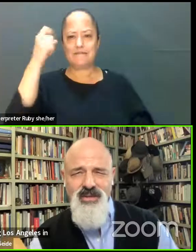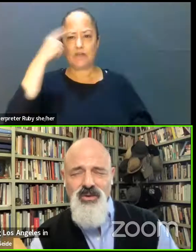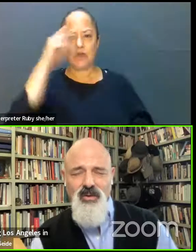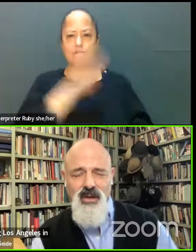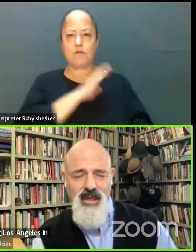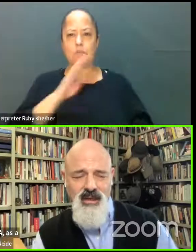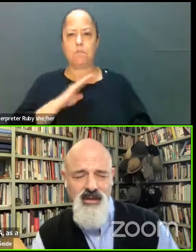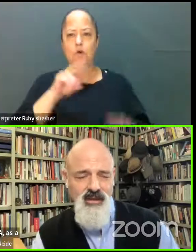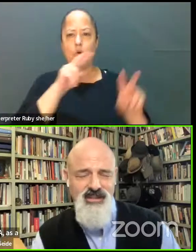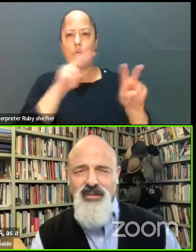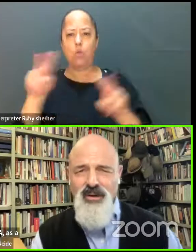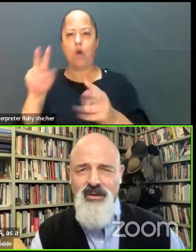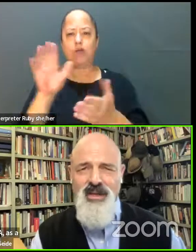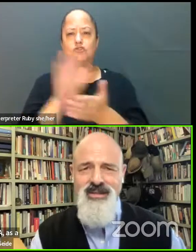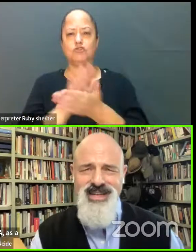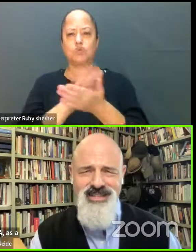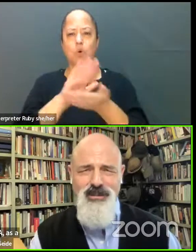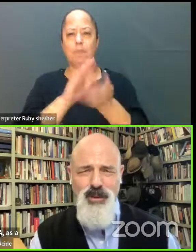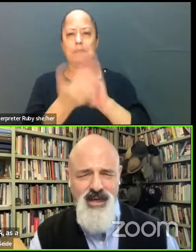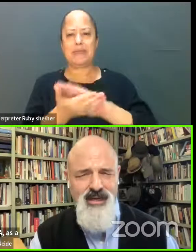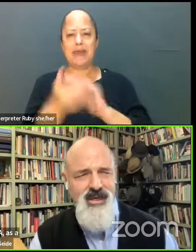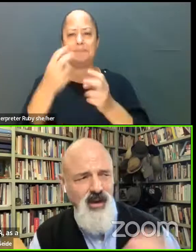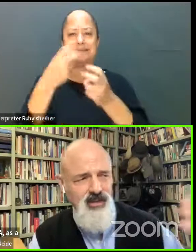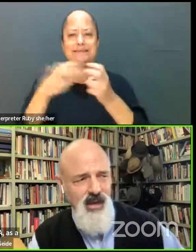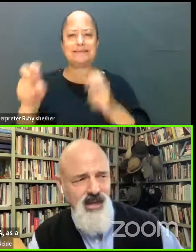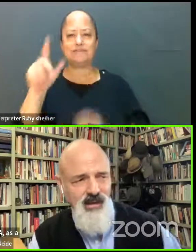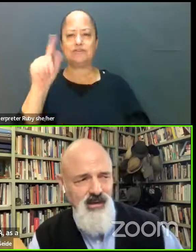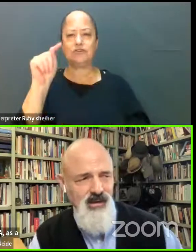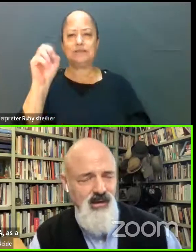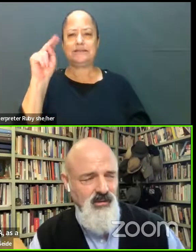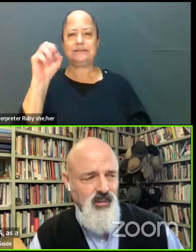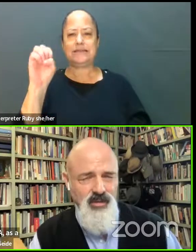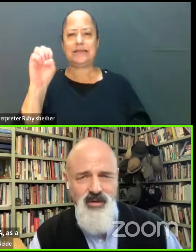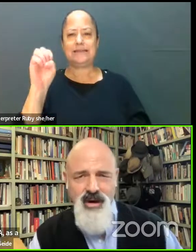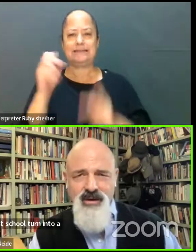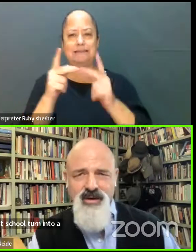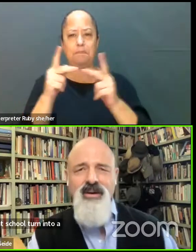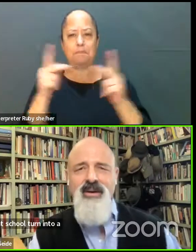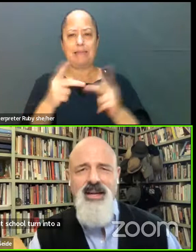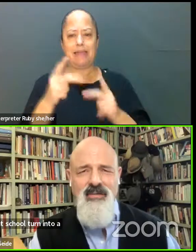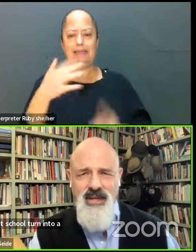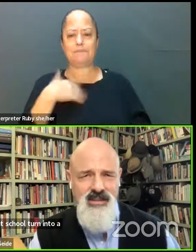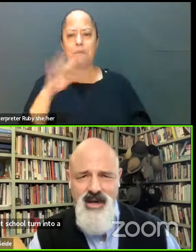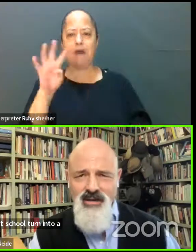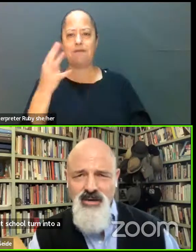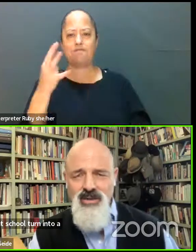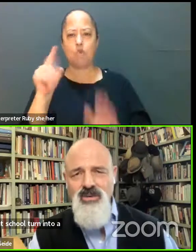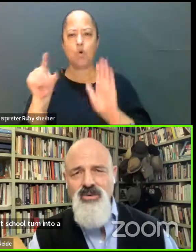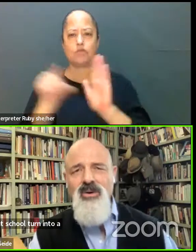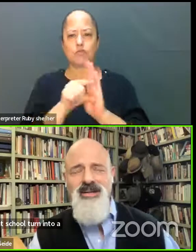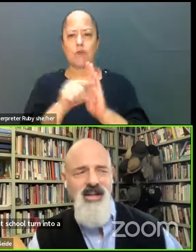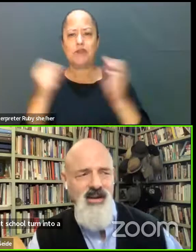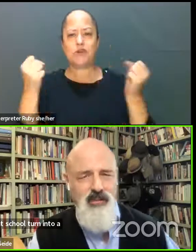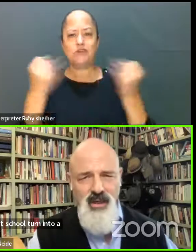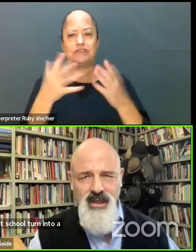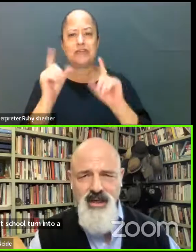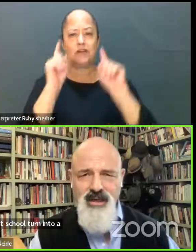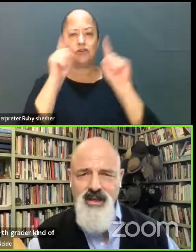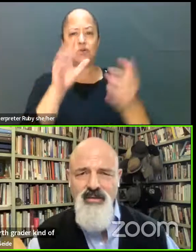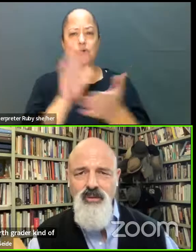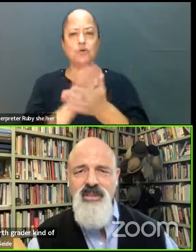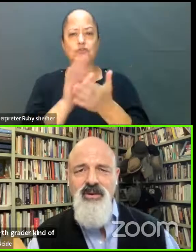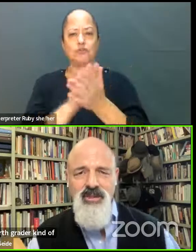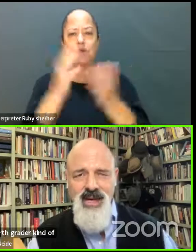turn into a really difficult and tense place. I watched my fourth grader kind of get scared to go to school and a lot of